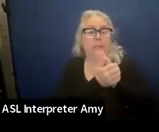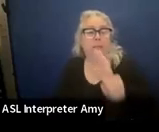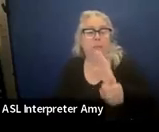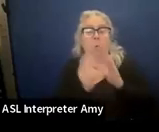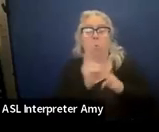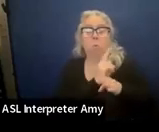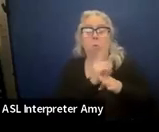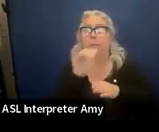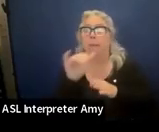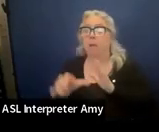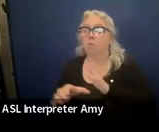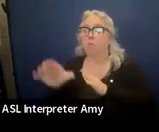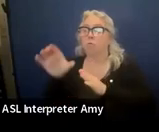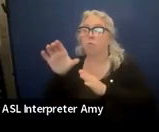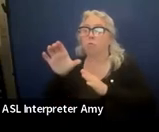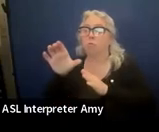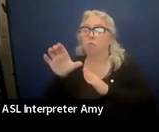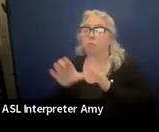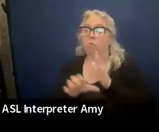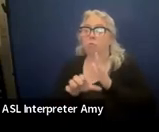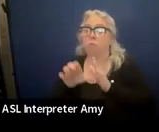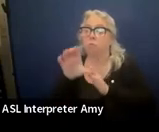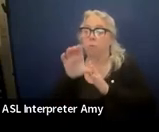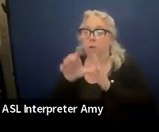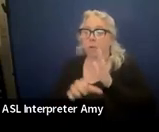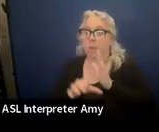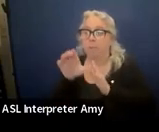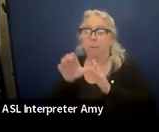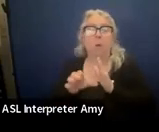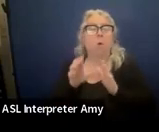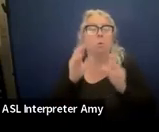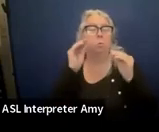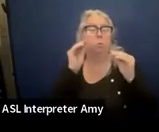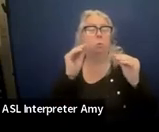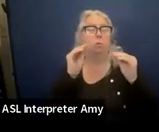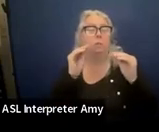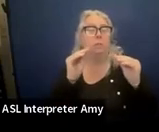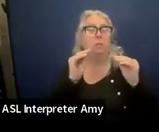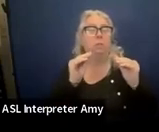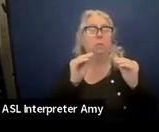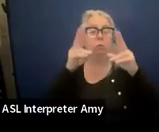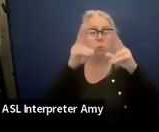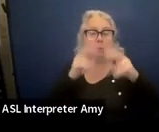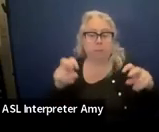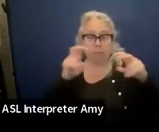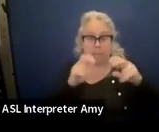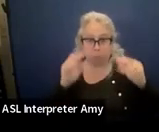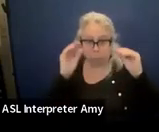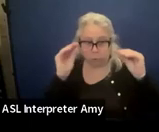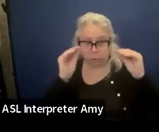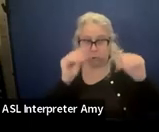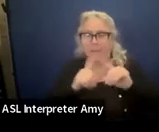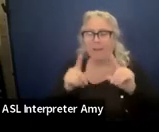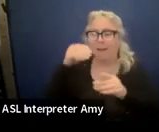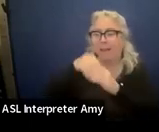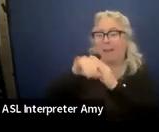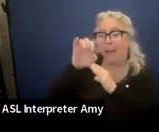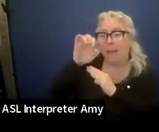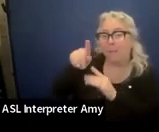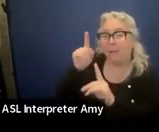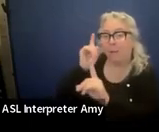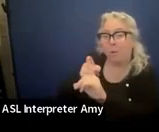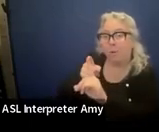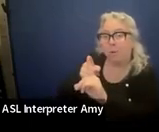curriculum to teach, we can use it to assess, but in the IEP goals, we are